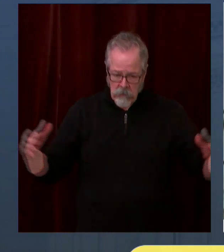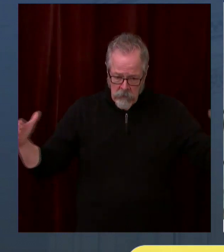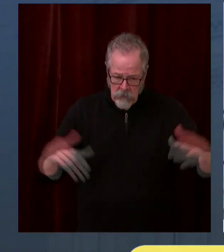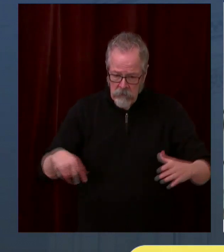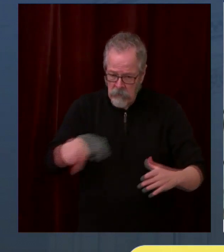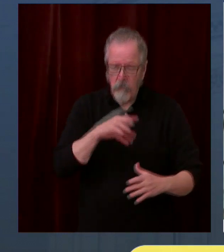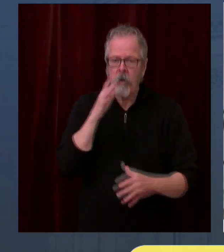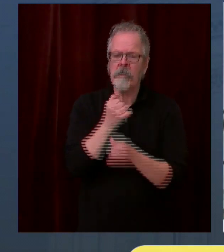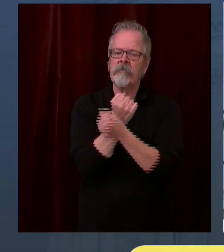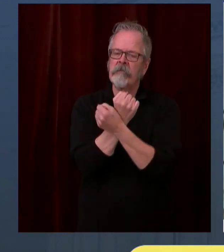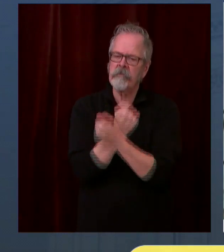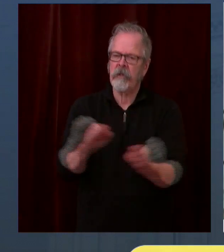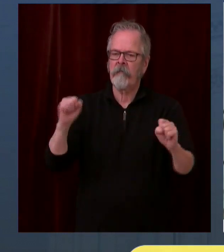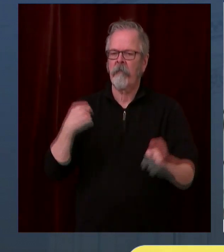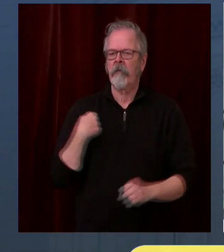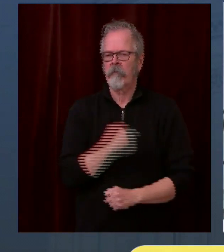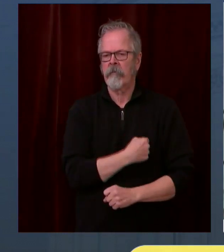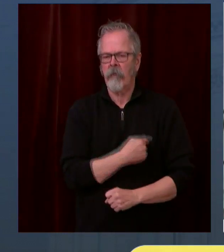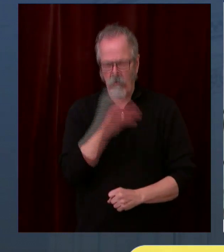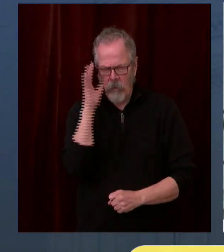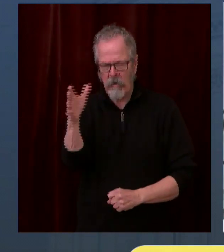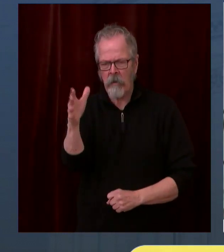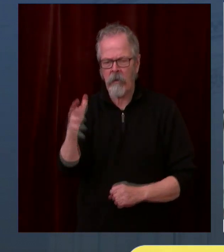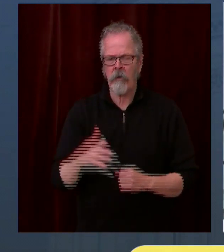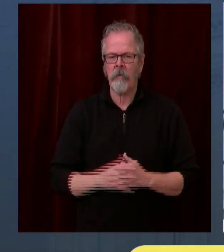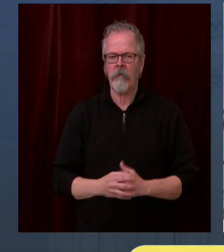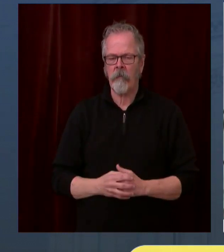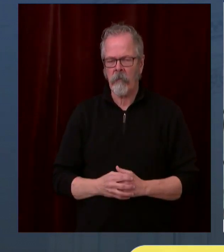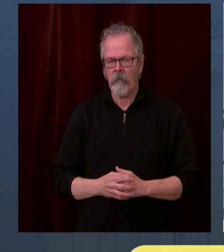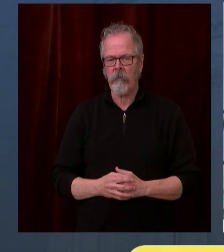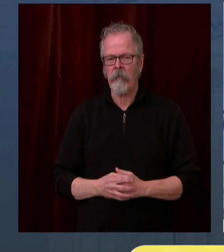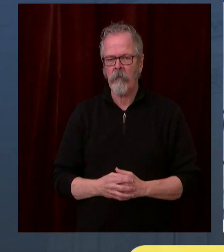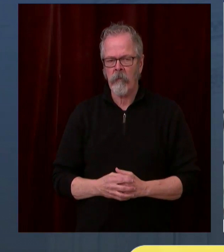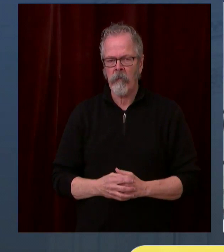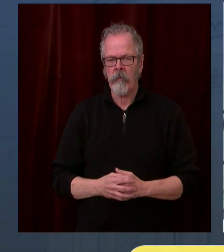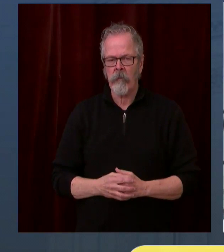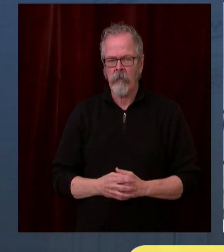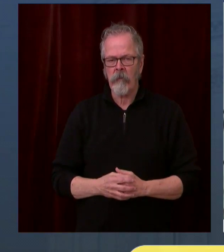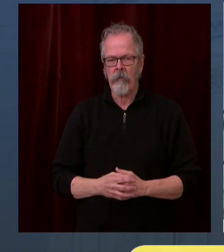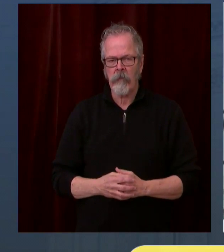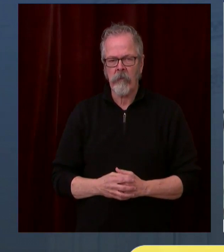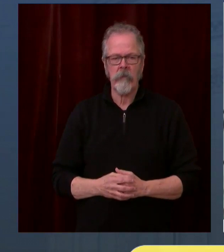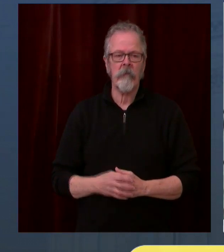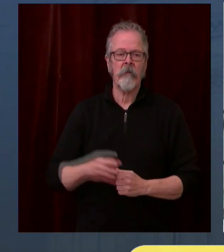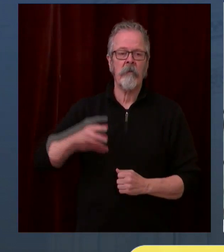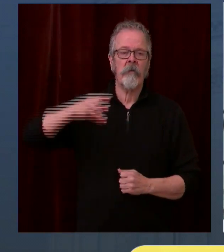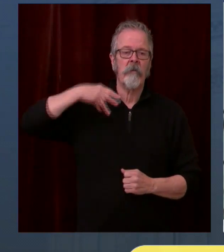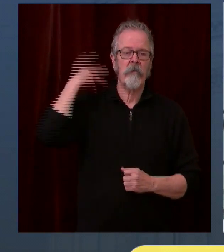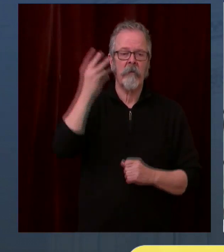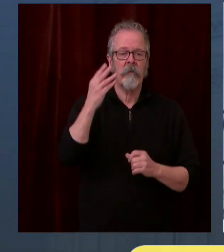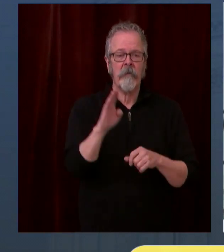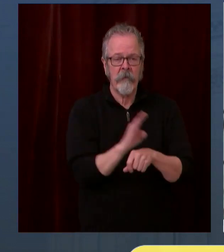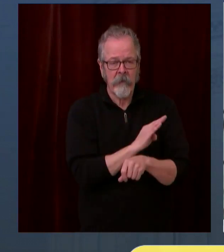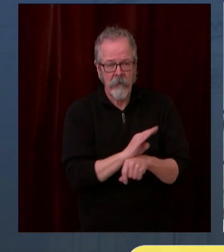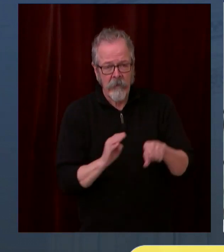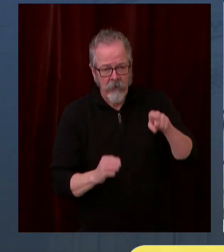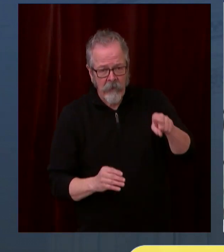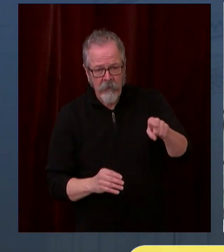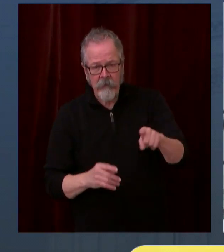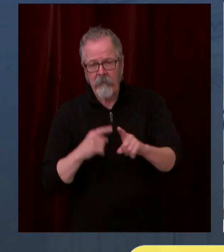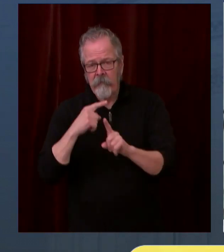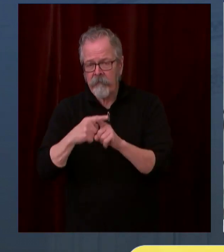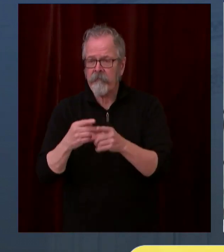look to. Washington businesses, labor working together hand in hand for greater good and bringing the best